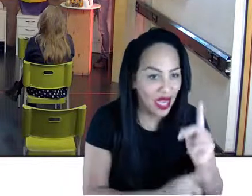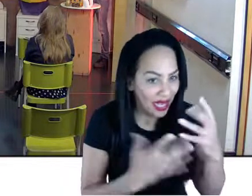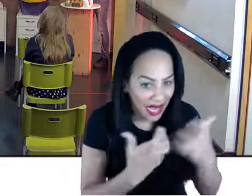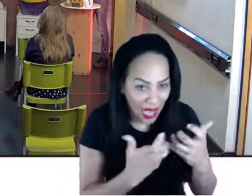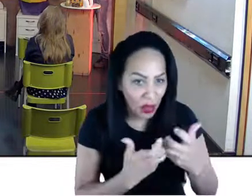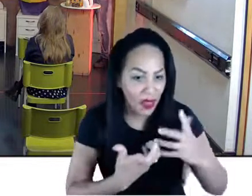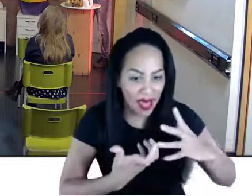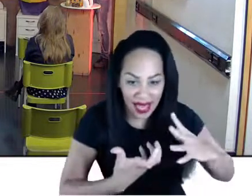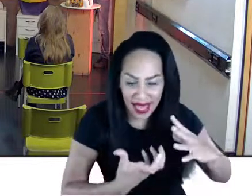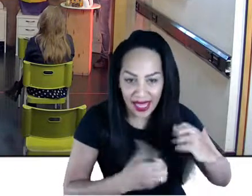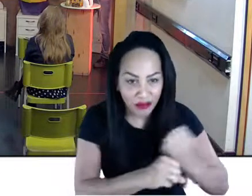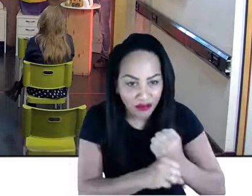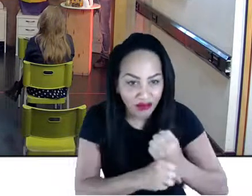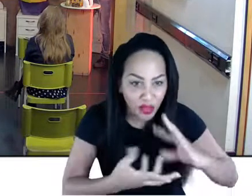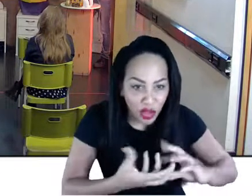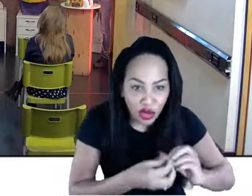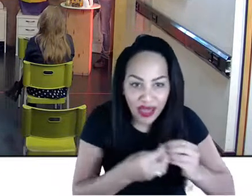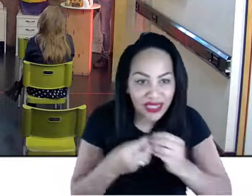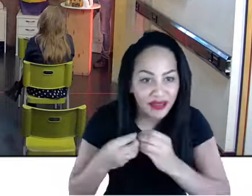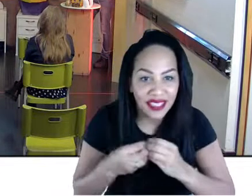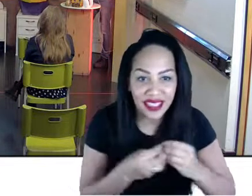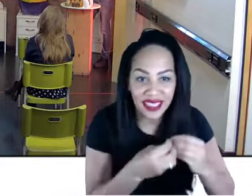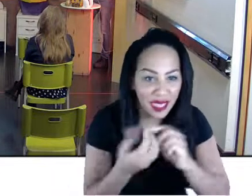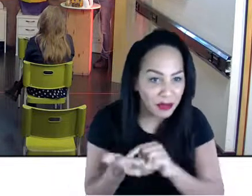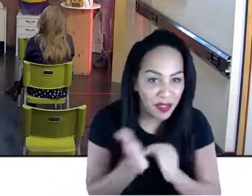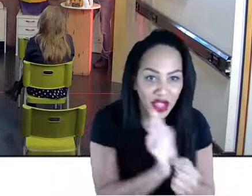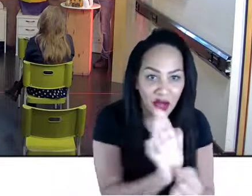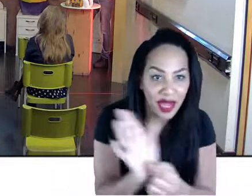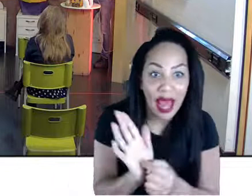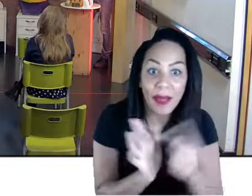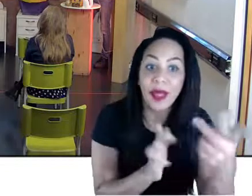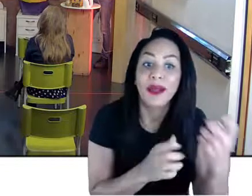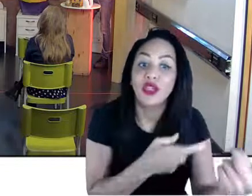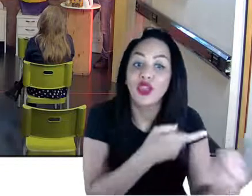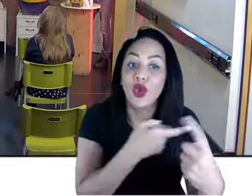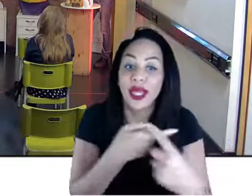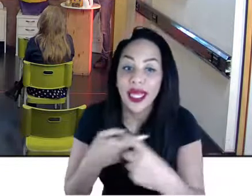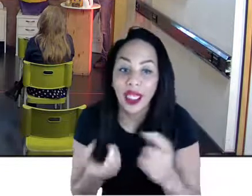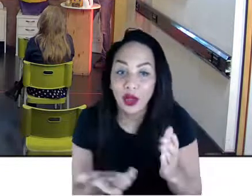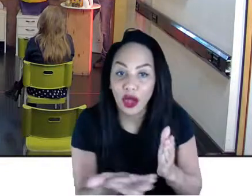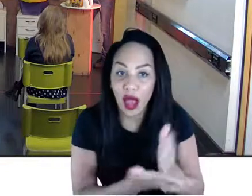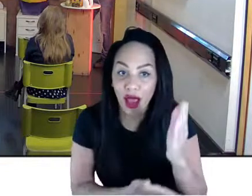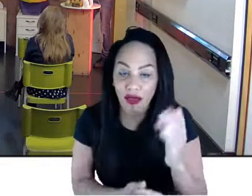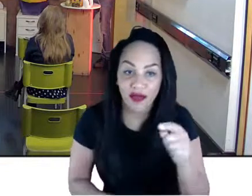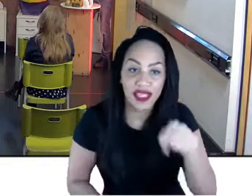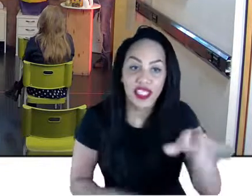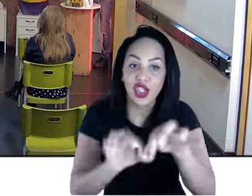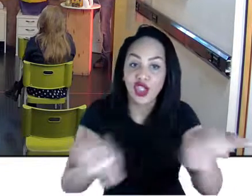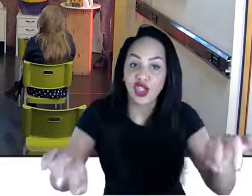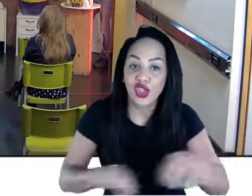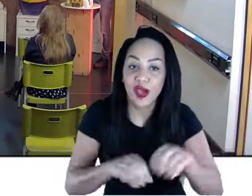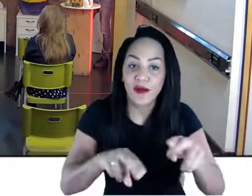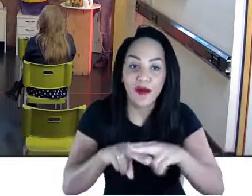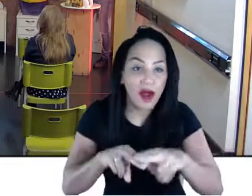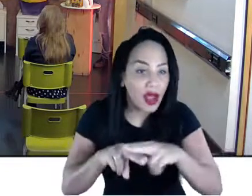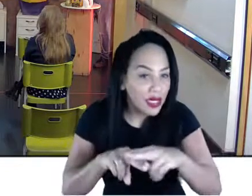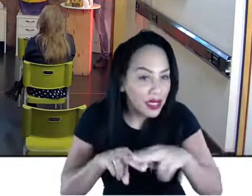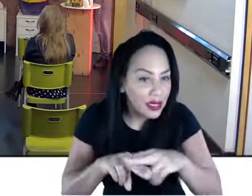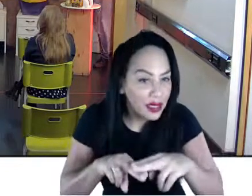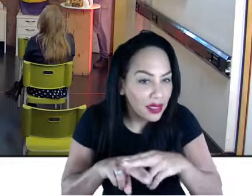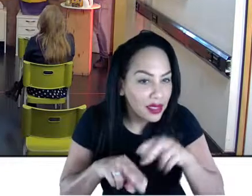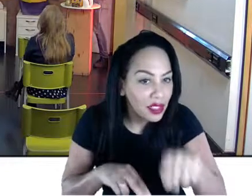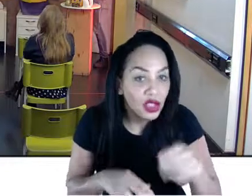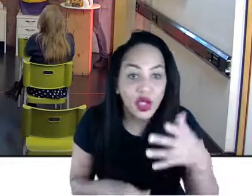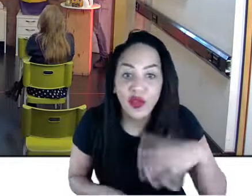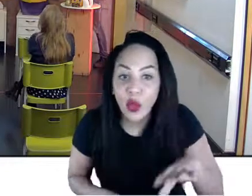Derek and Noughts will be joining us live in the building. And today is also Open Studio Friday. So, it's the soft relaunch of our Open Studio Friday offering, means if you